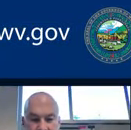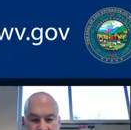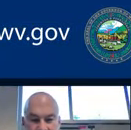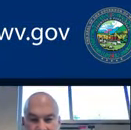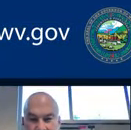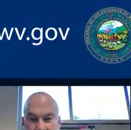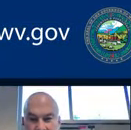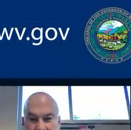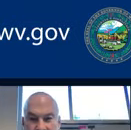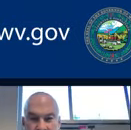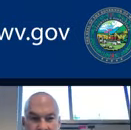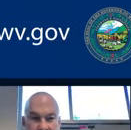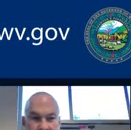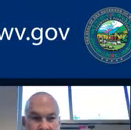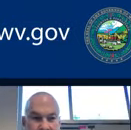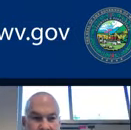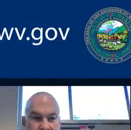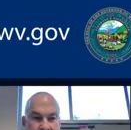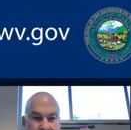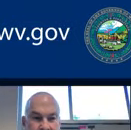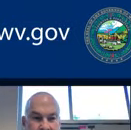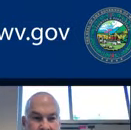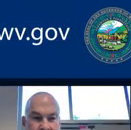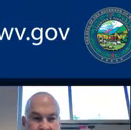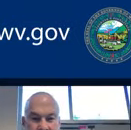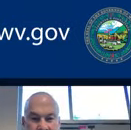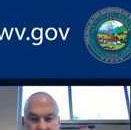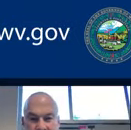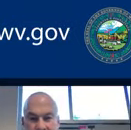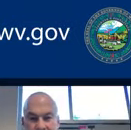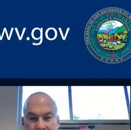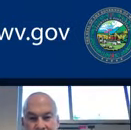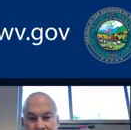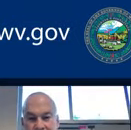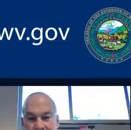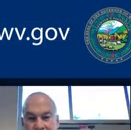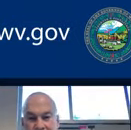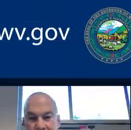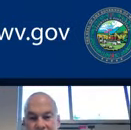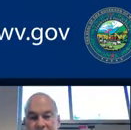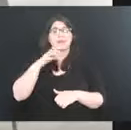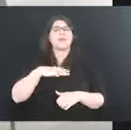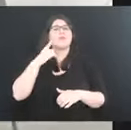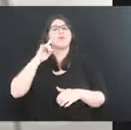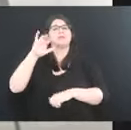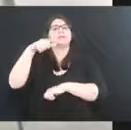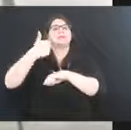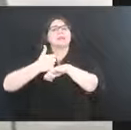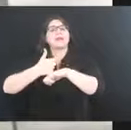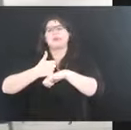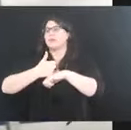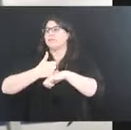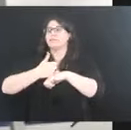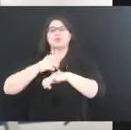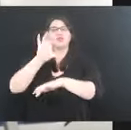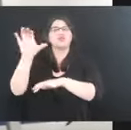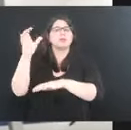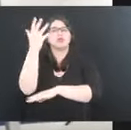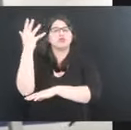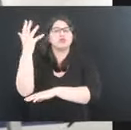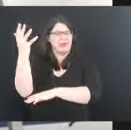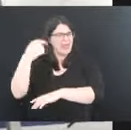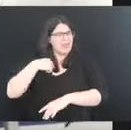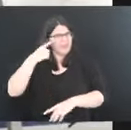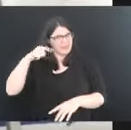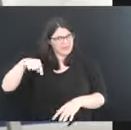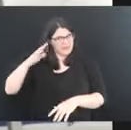Governor, first of all, want to thank you and the First Lady for again, hosting the Christmas trees with the pictures of our troops on it. I believe this will be the fifth straight year